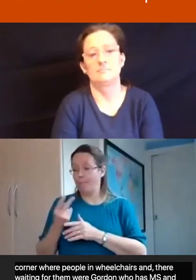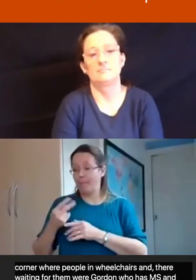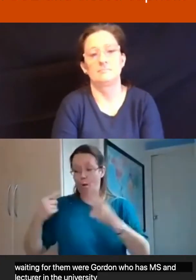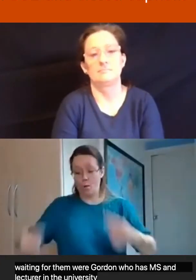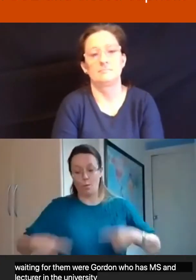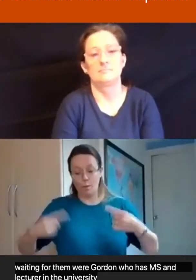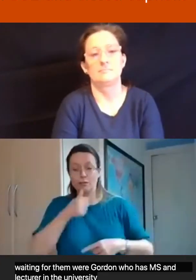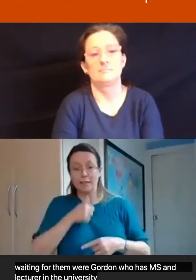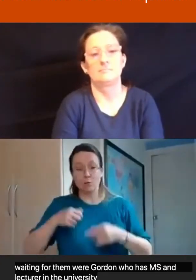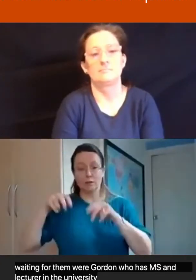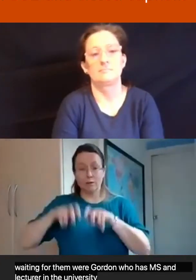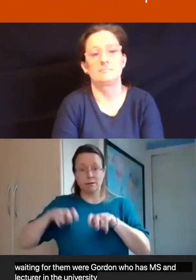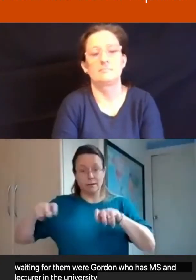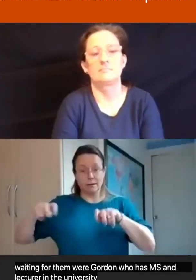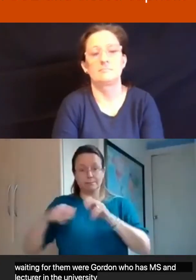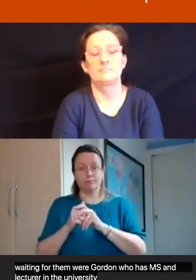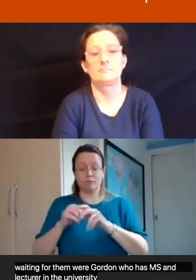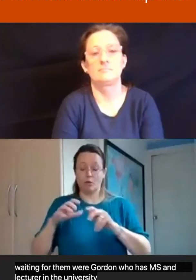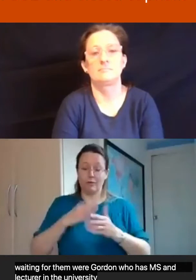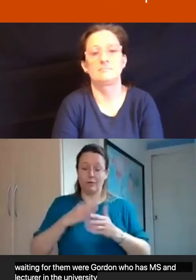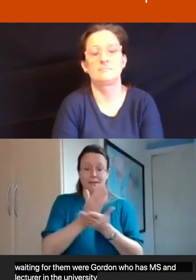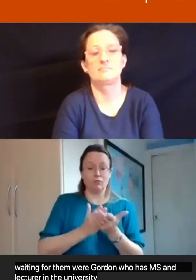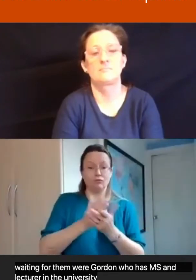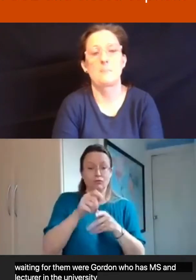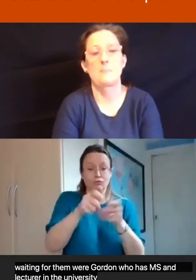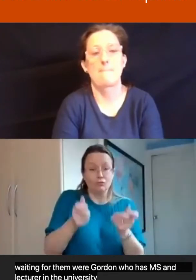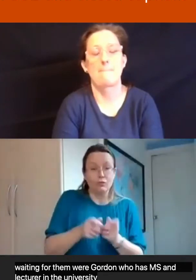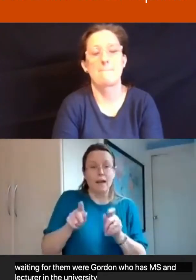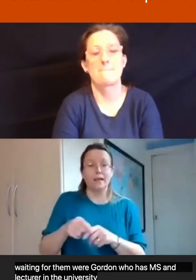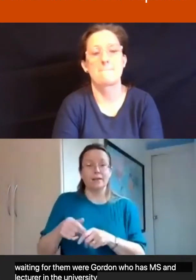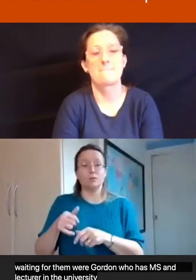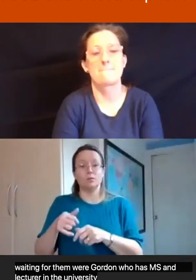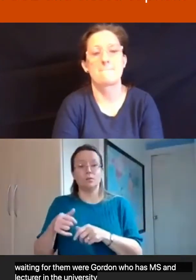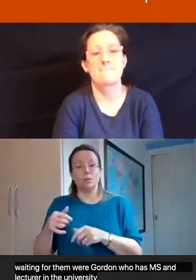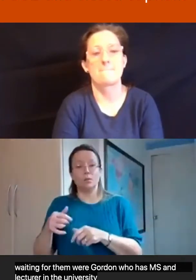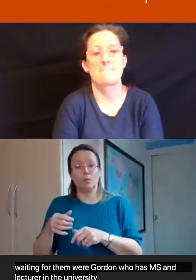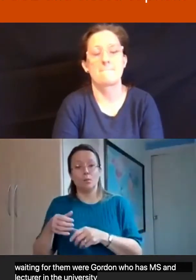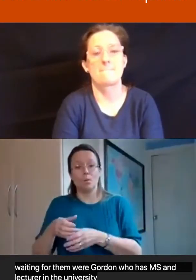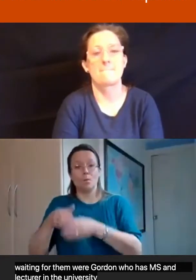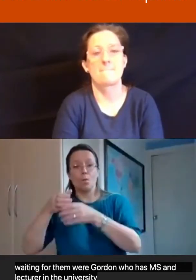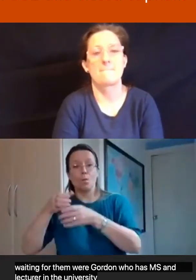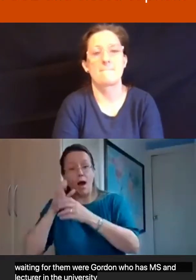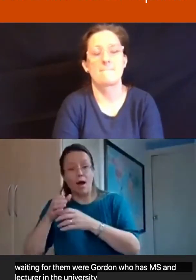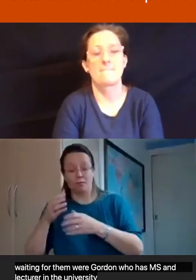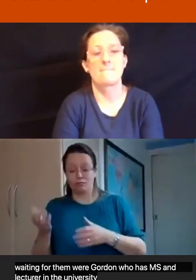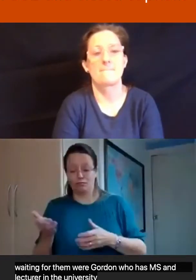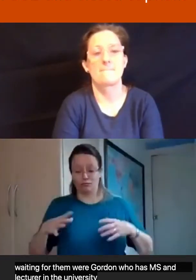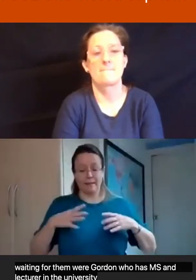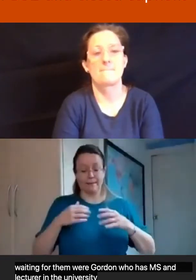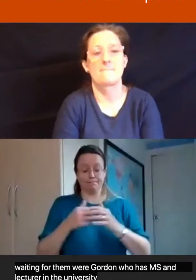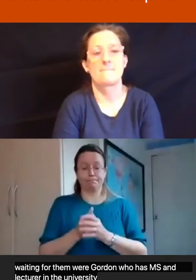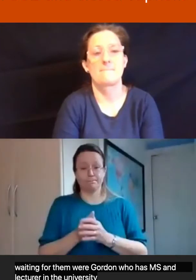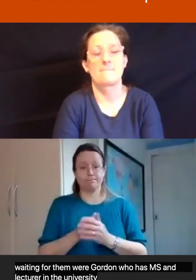bread on their plate on their knees. And they became the ones